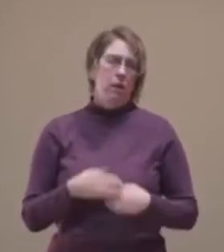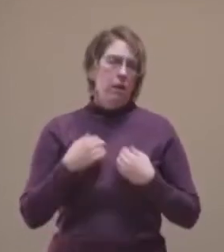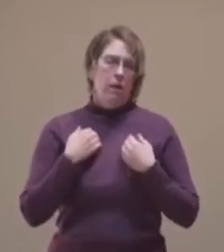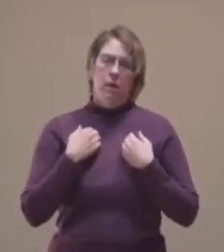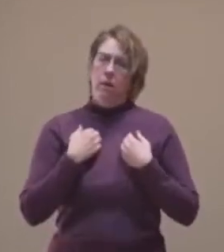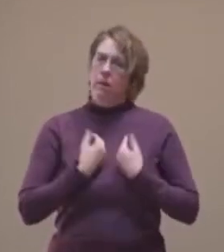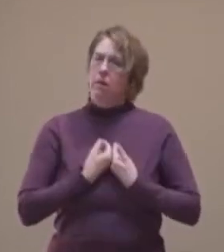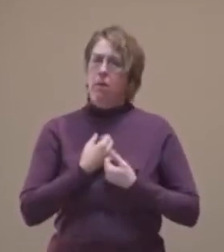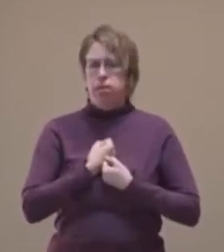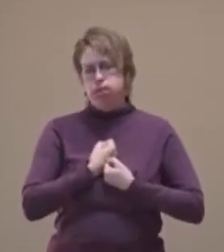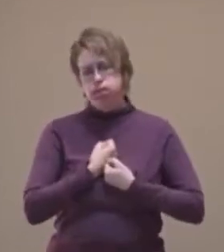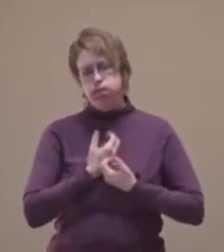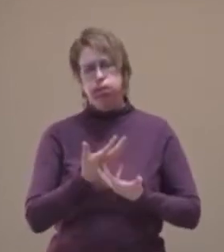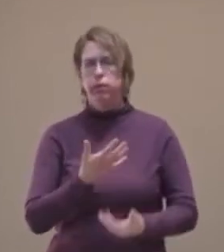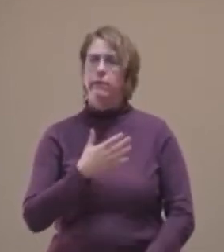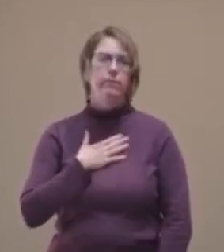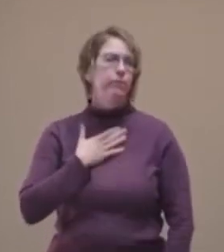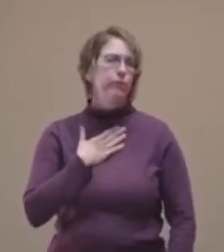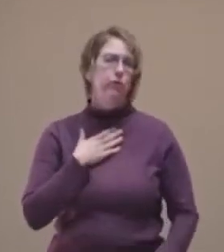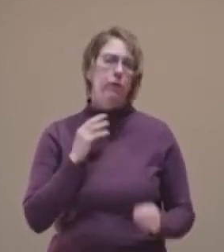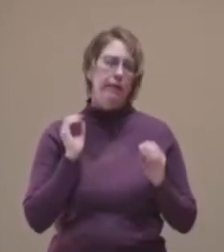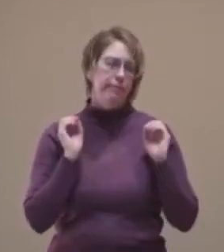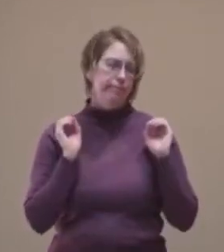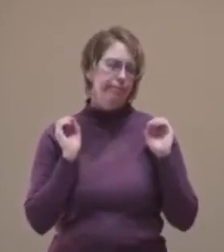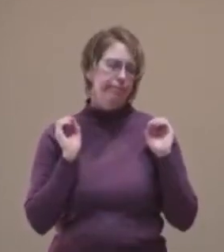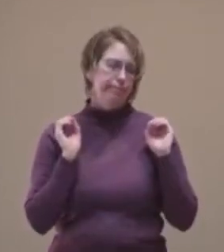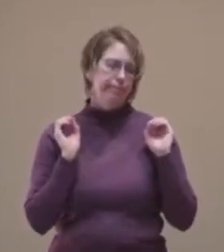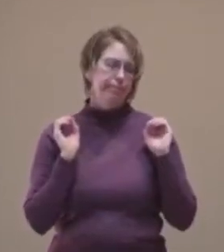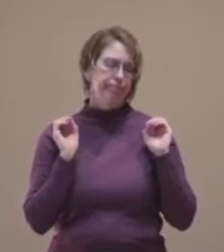They're not feeling a lot of joy at the moment.